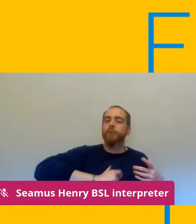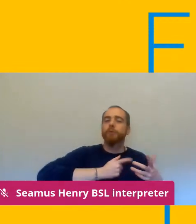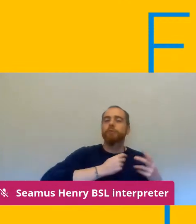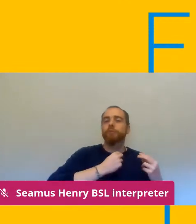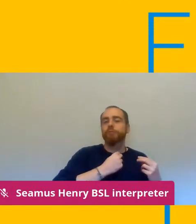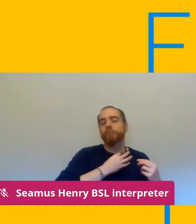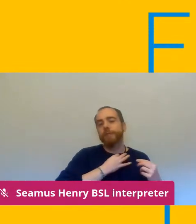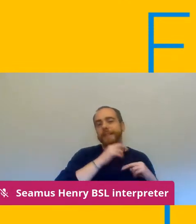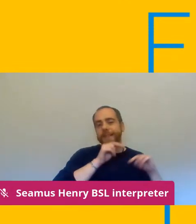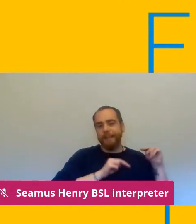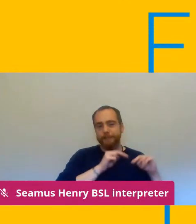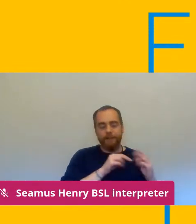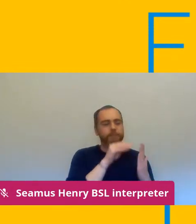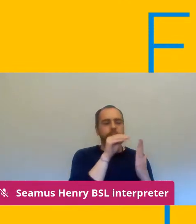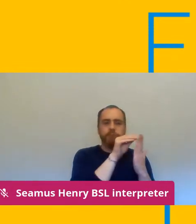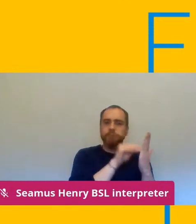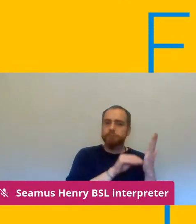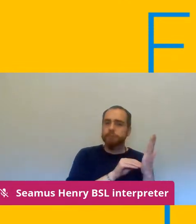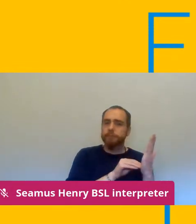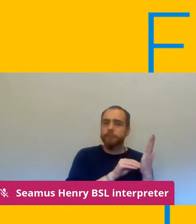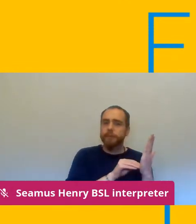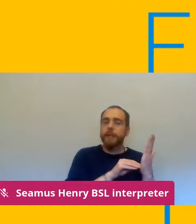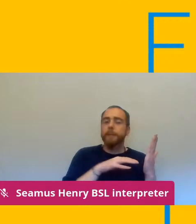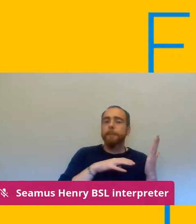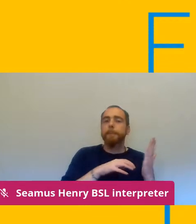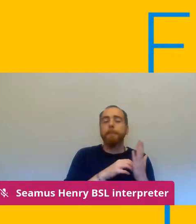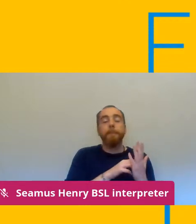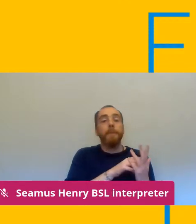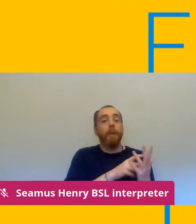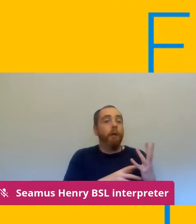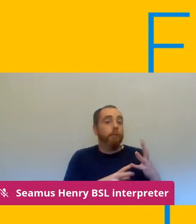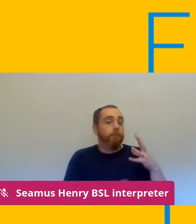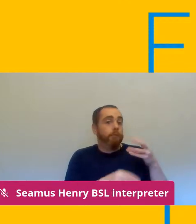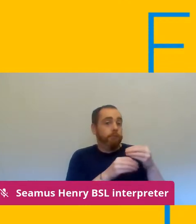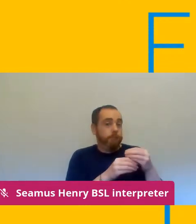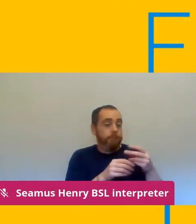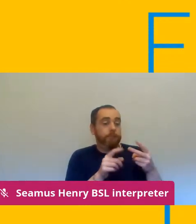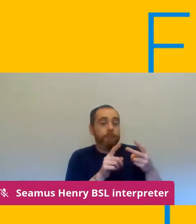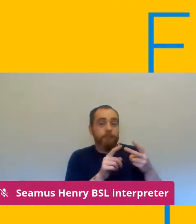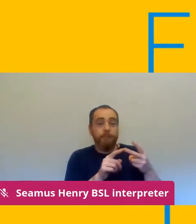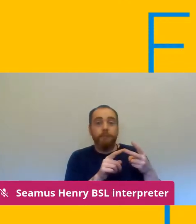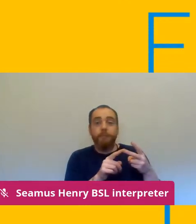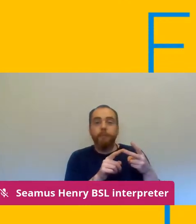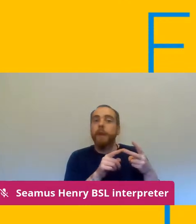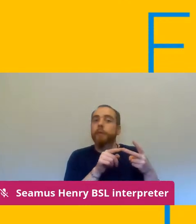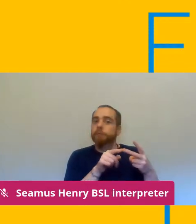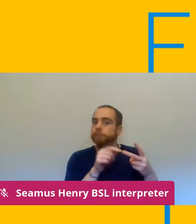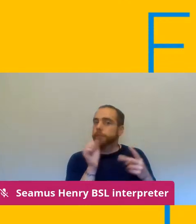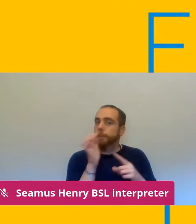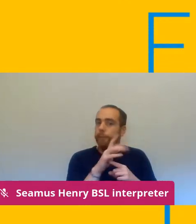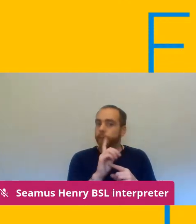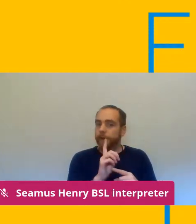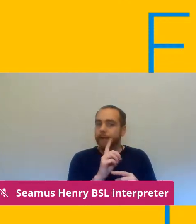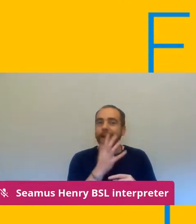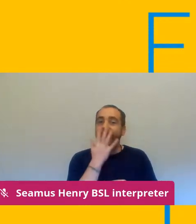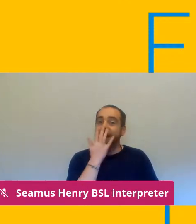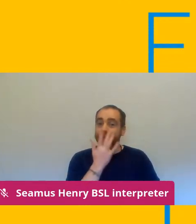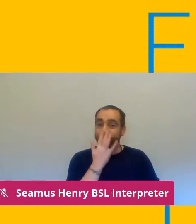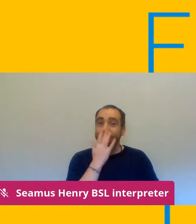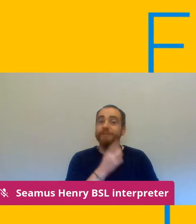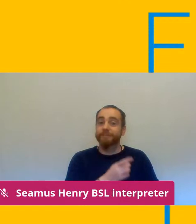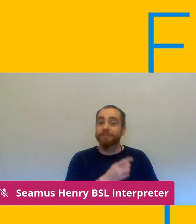for individuals in addition to that another really um important factor is age and and the the